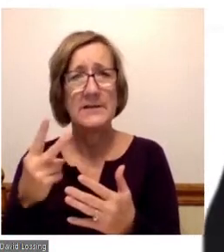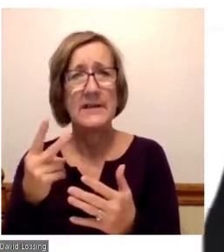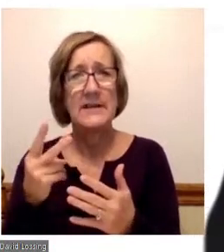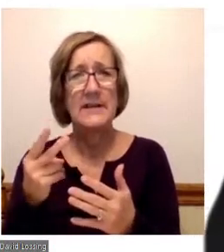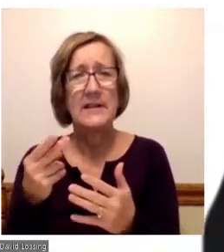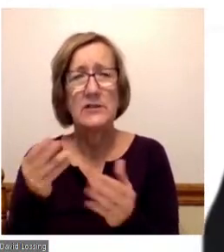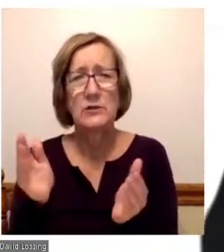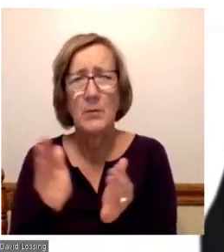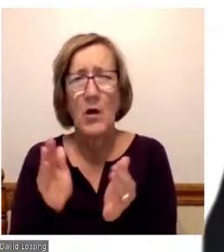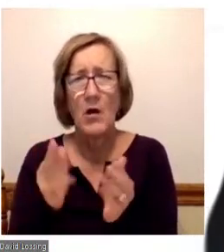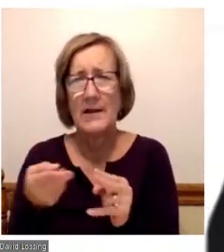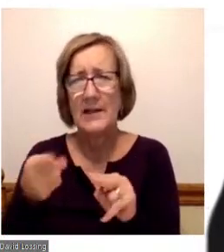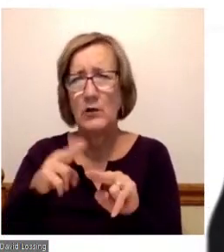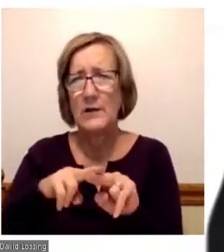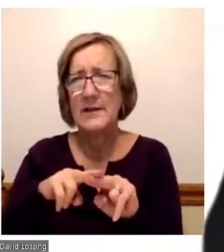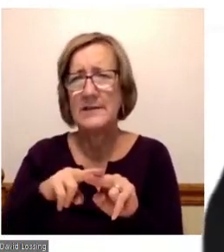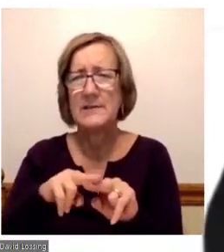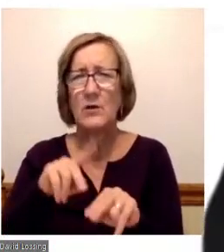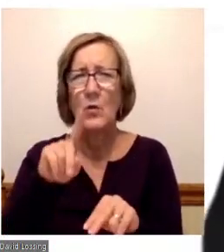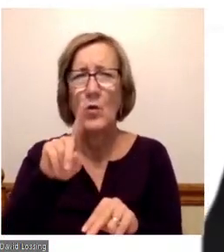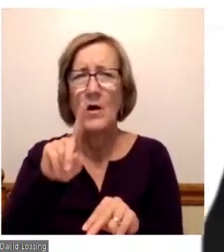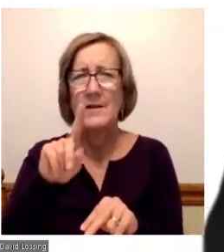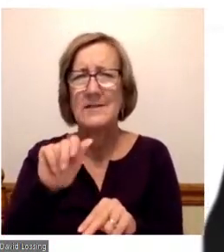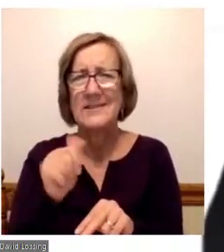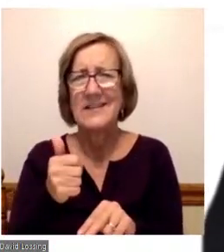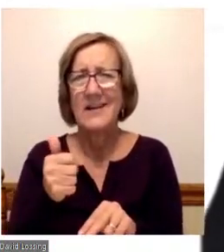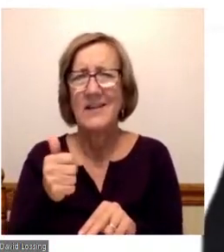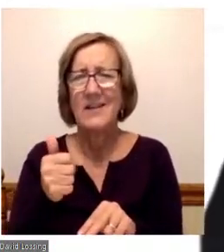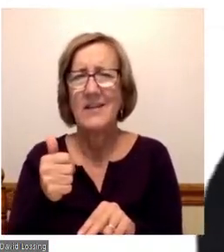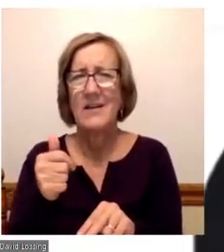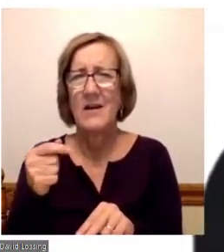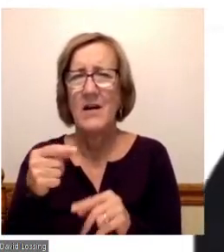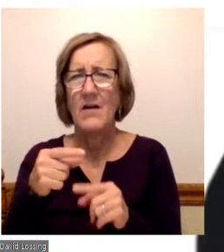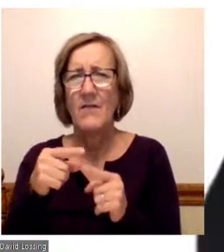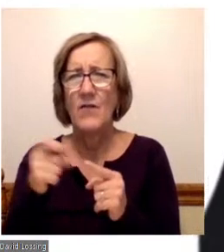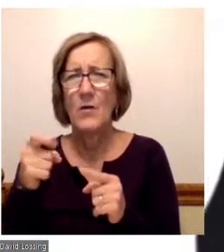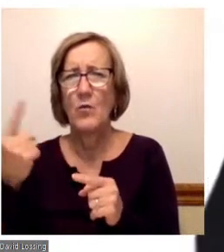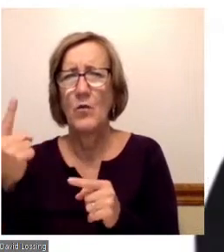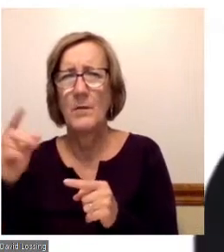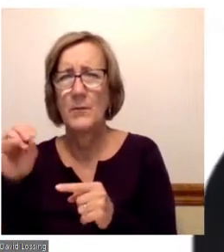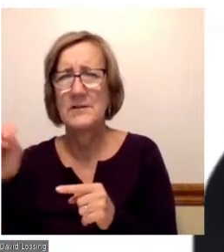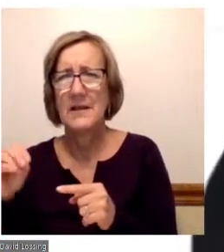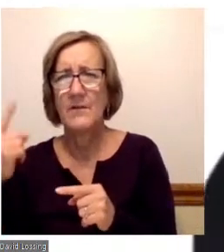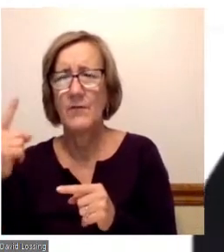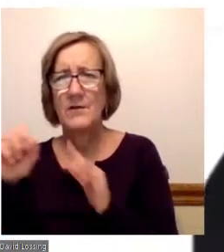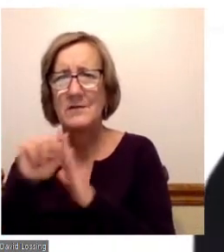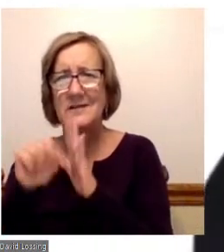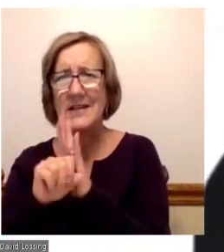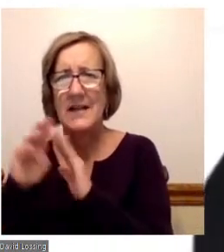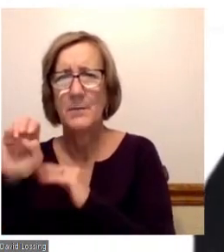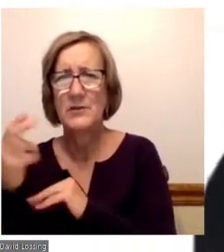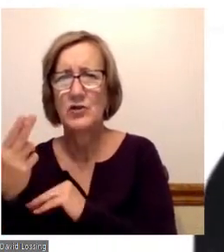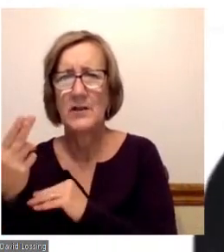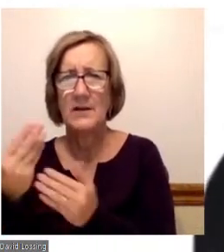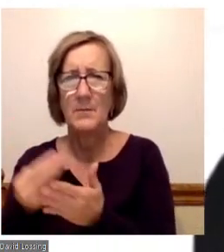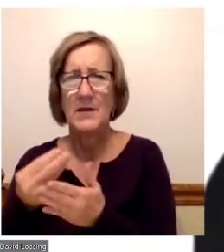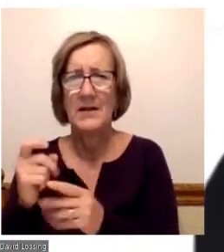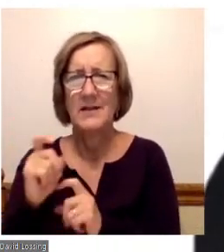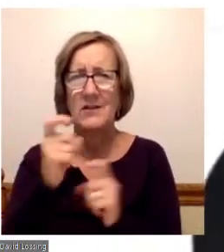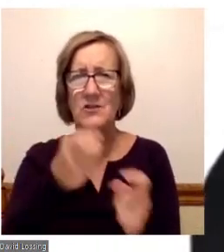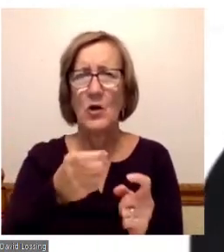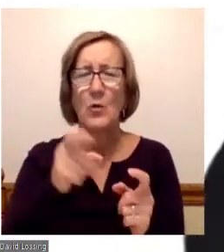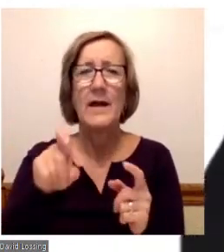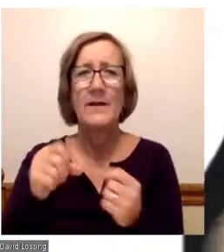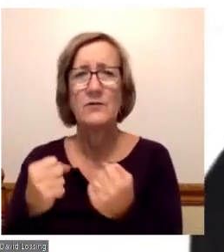increase even this year was just one 10 to 1% from the state of Michigan. So we really have to advocate with the governor's office and the legislature